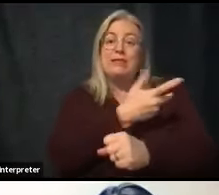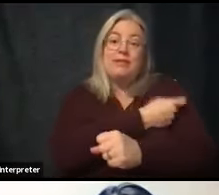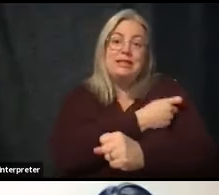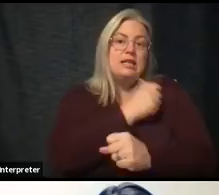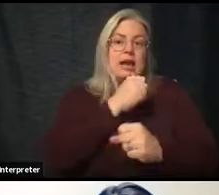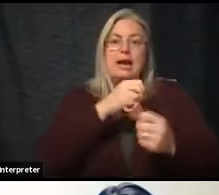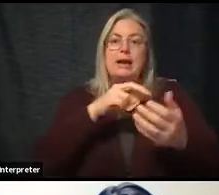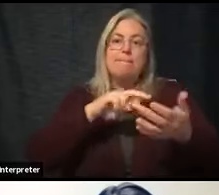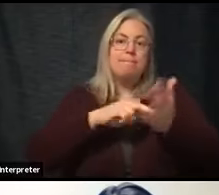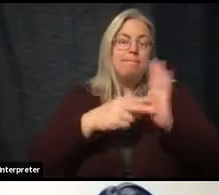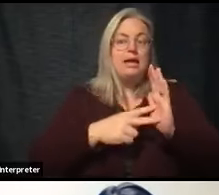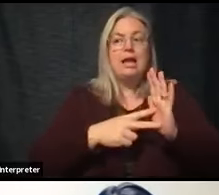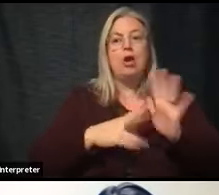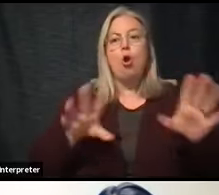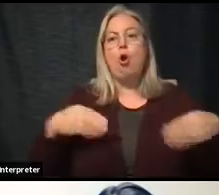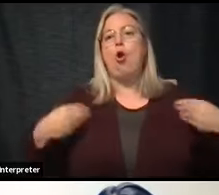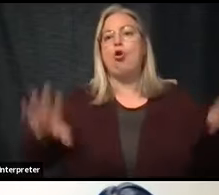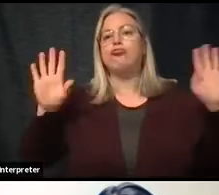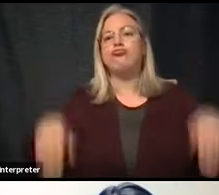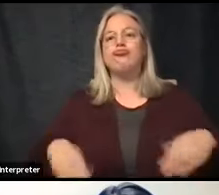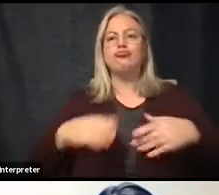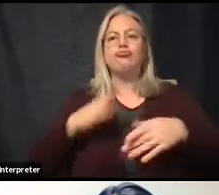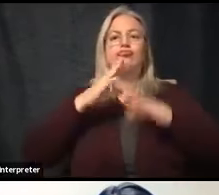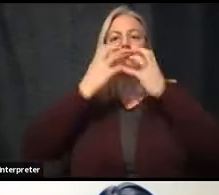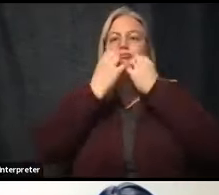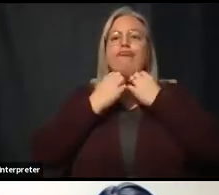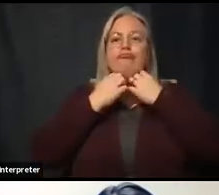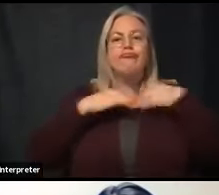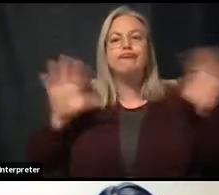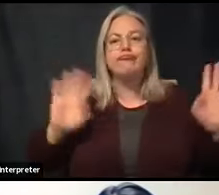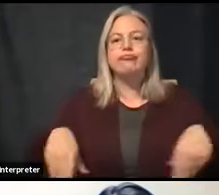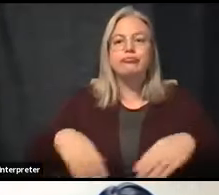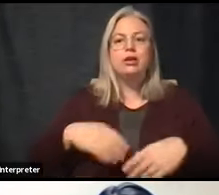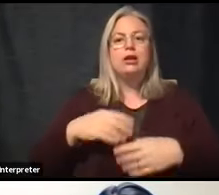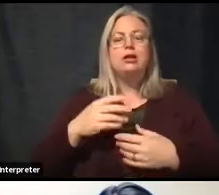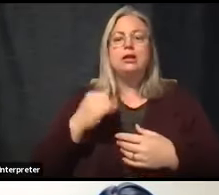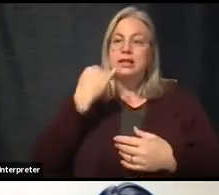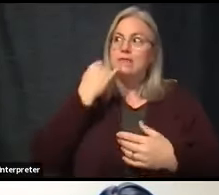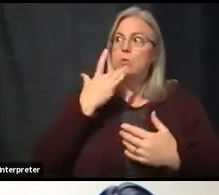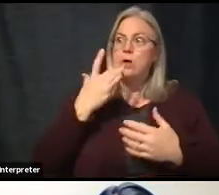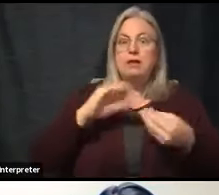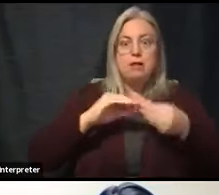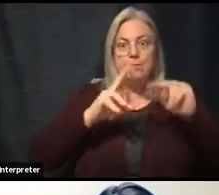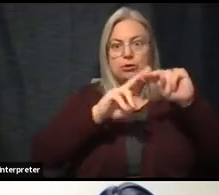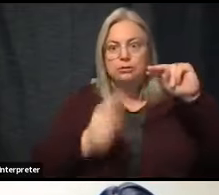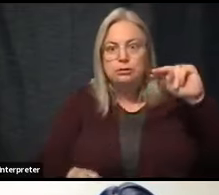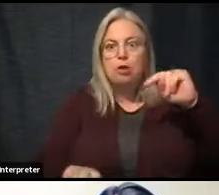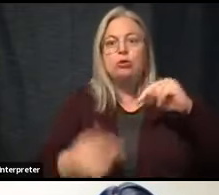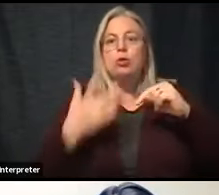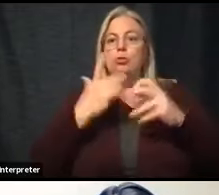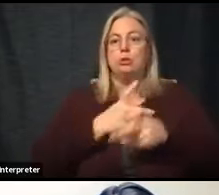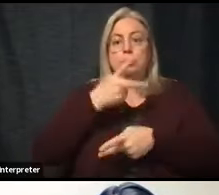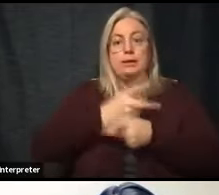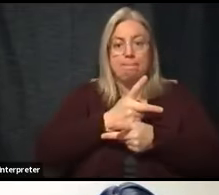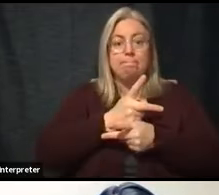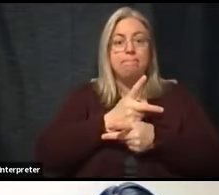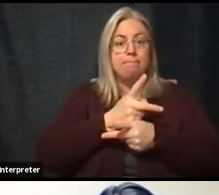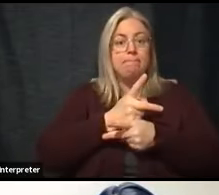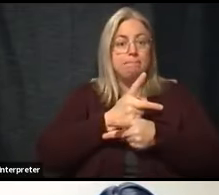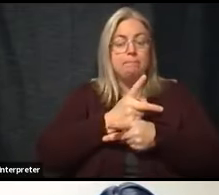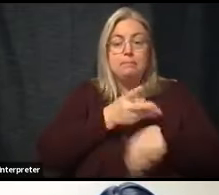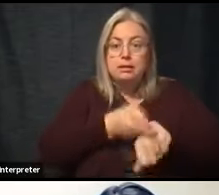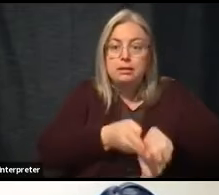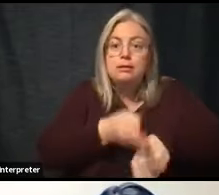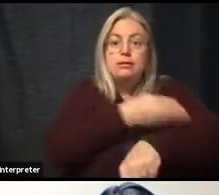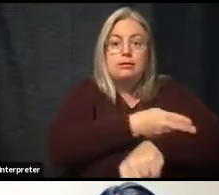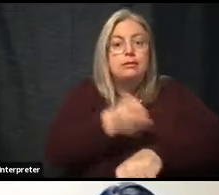not give us the liberty to stop doing those things. If we want to keep this down, if we want to retain the gains that we have